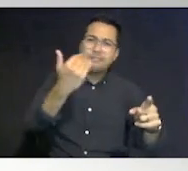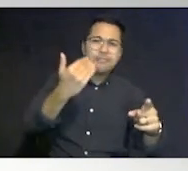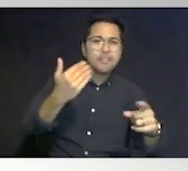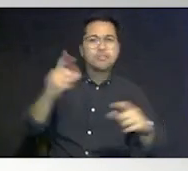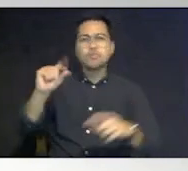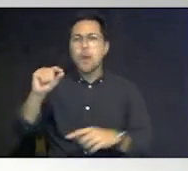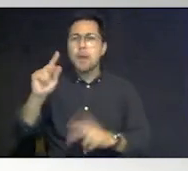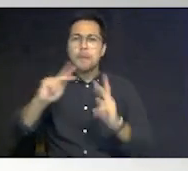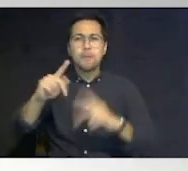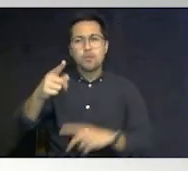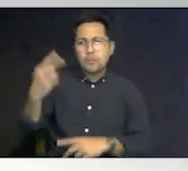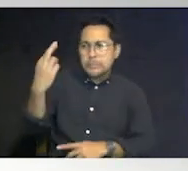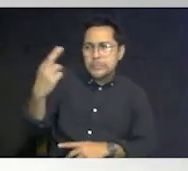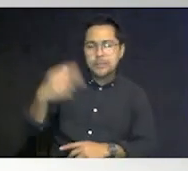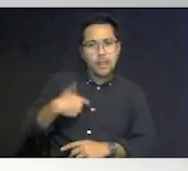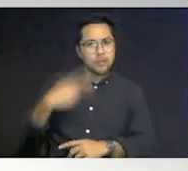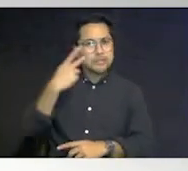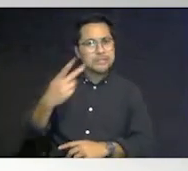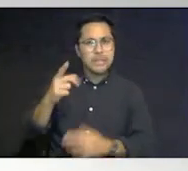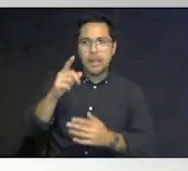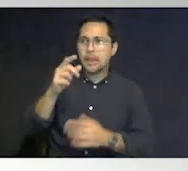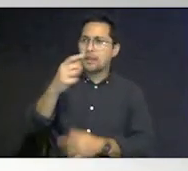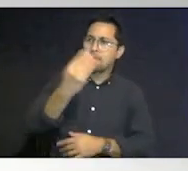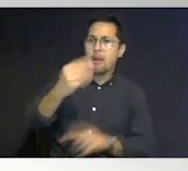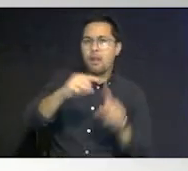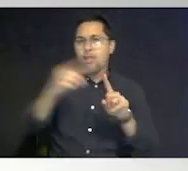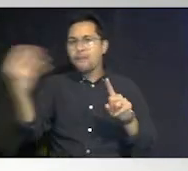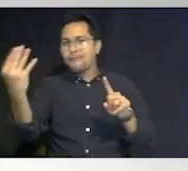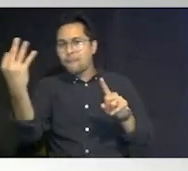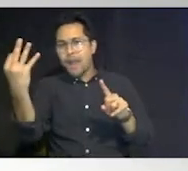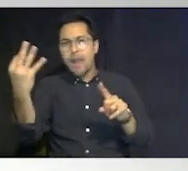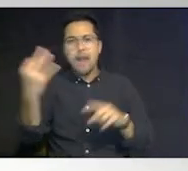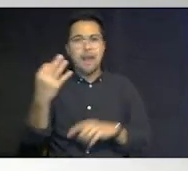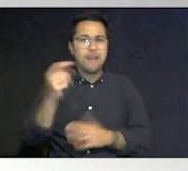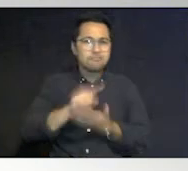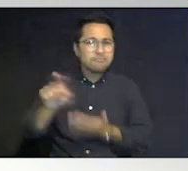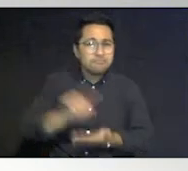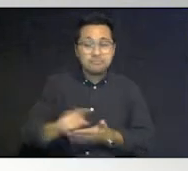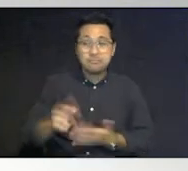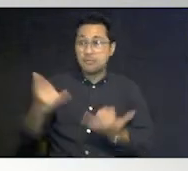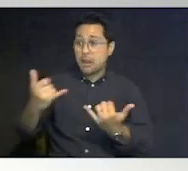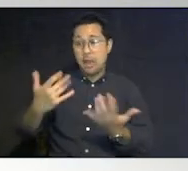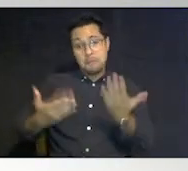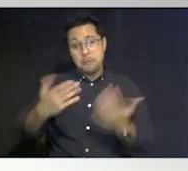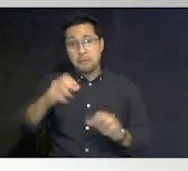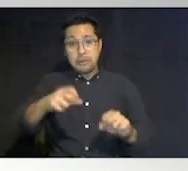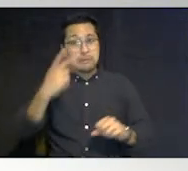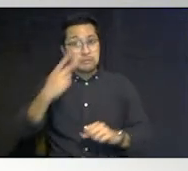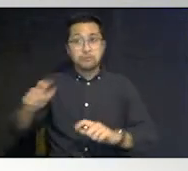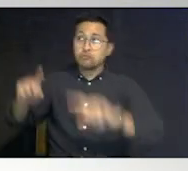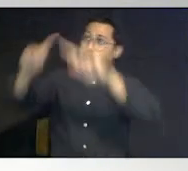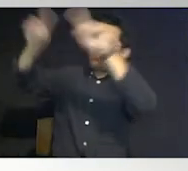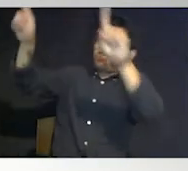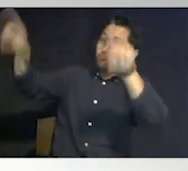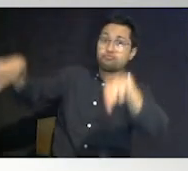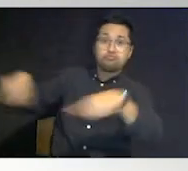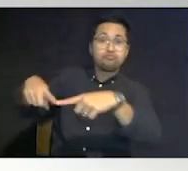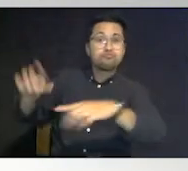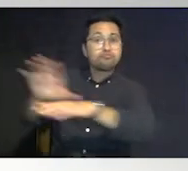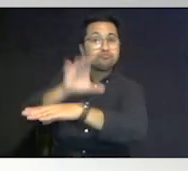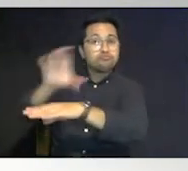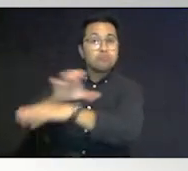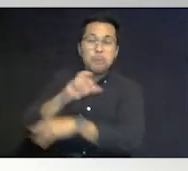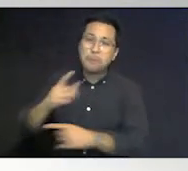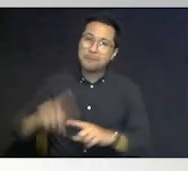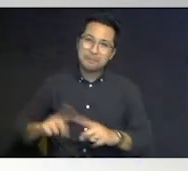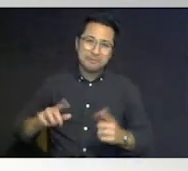that you see monday through friday every week and now all of a sudden you may be able to see them on a computer screen but that's certainly far far